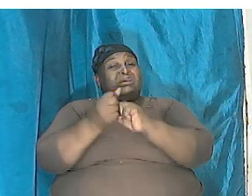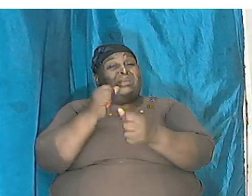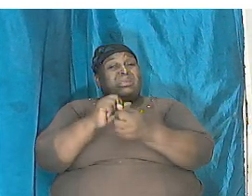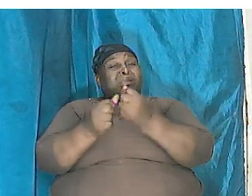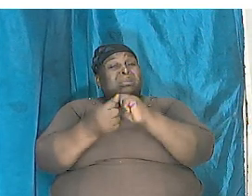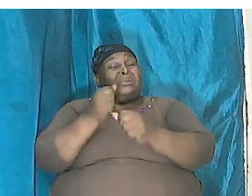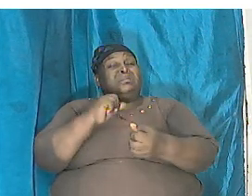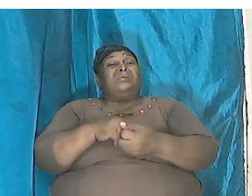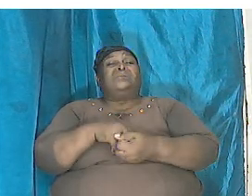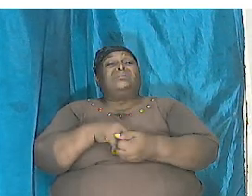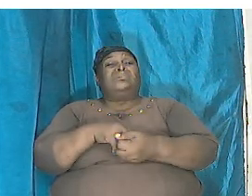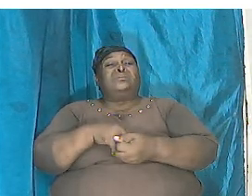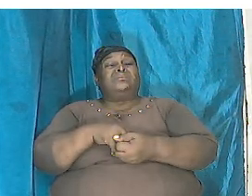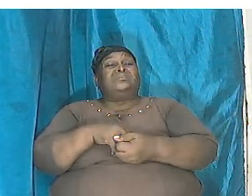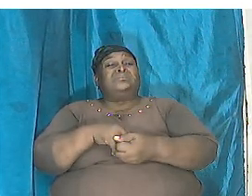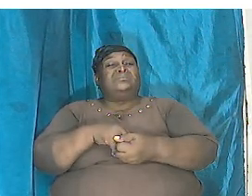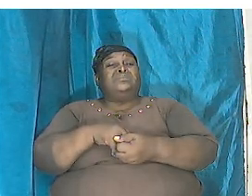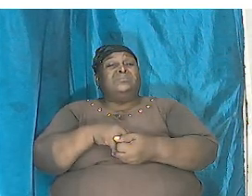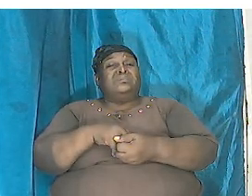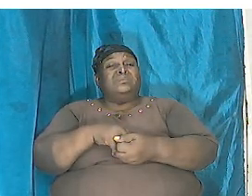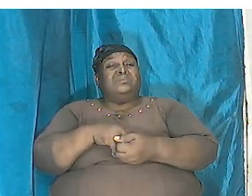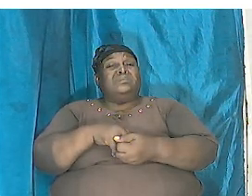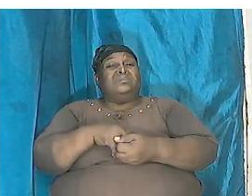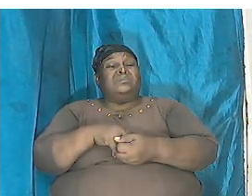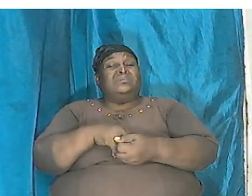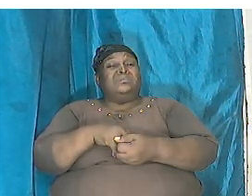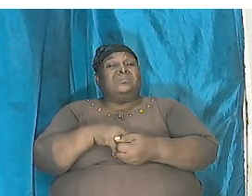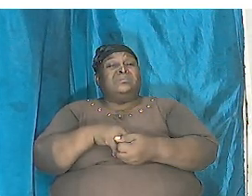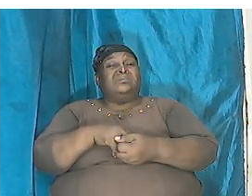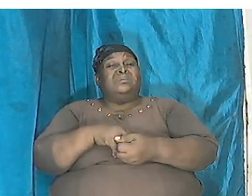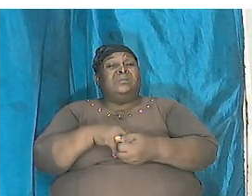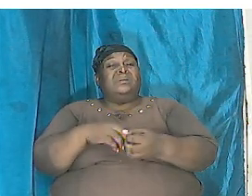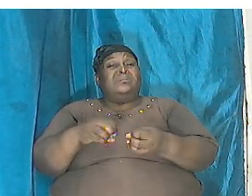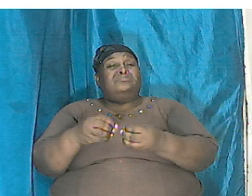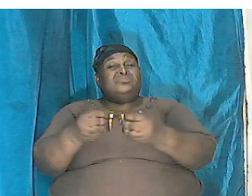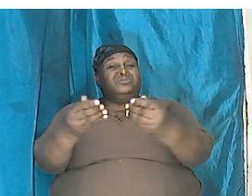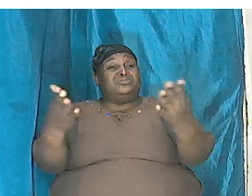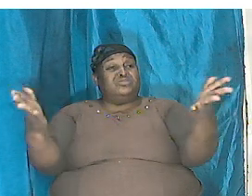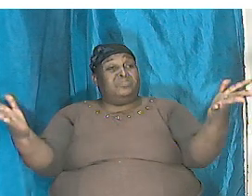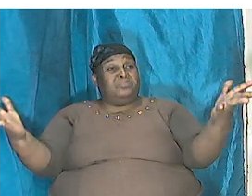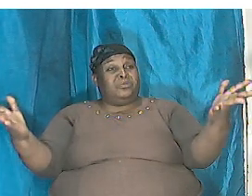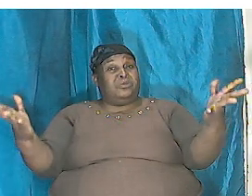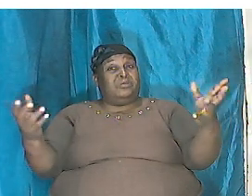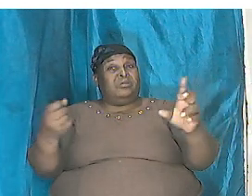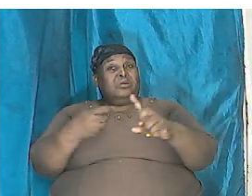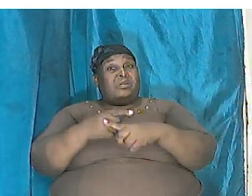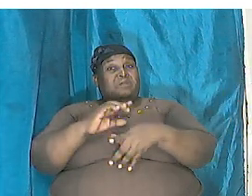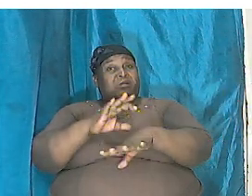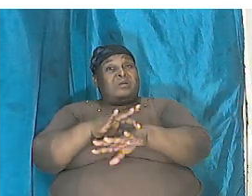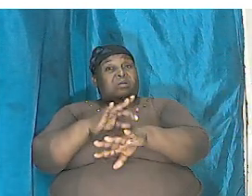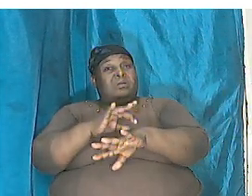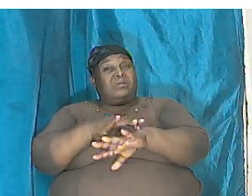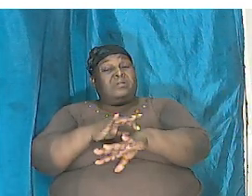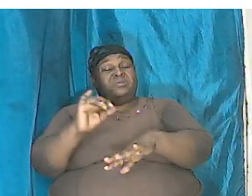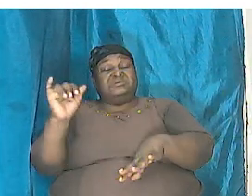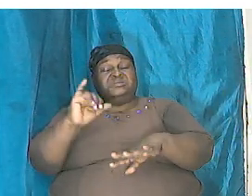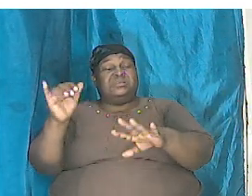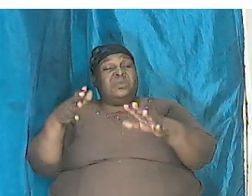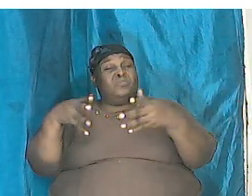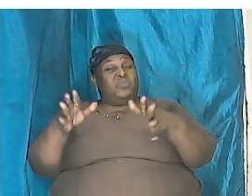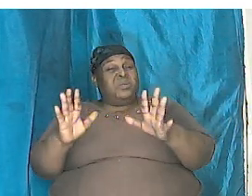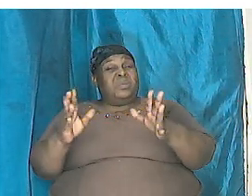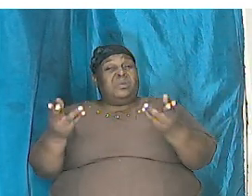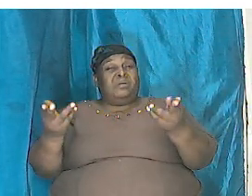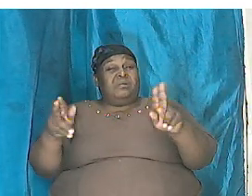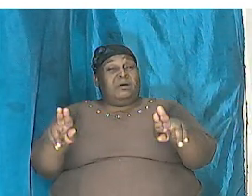extinct are just disappearing from the sea now it is the same way that it